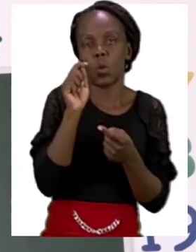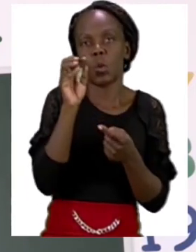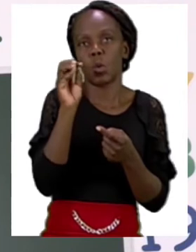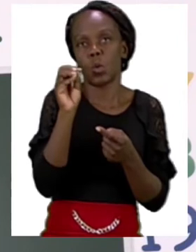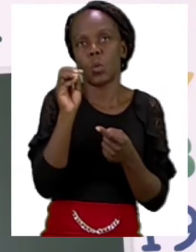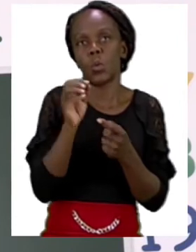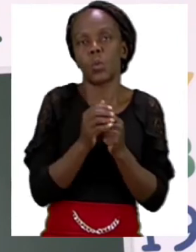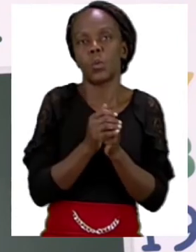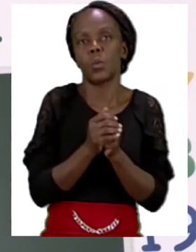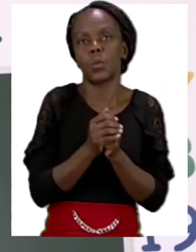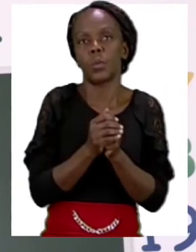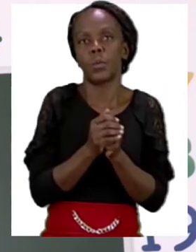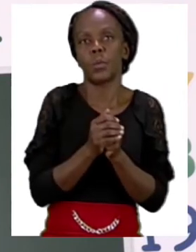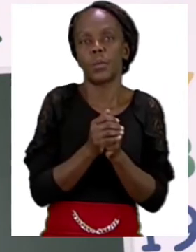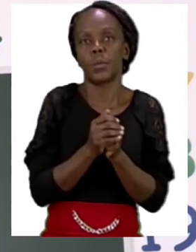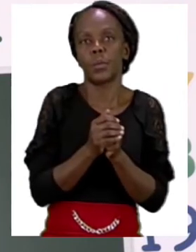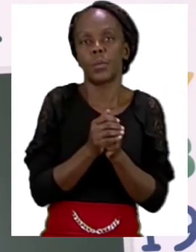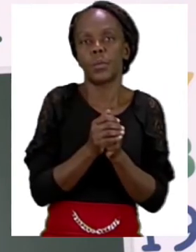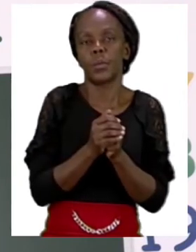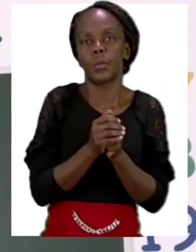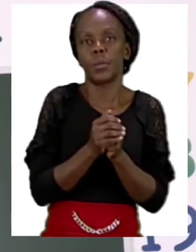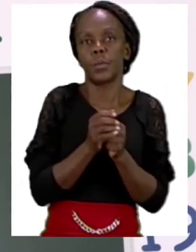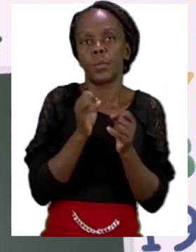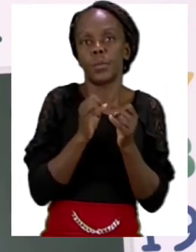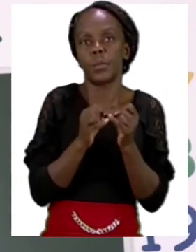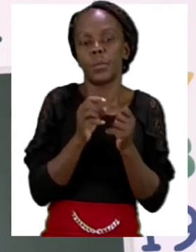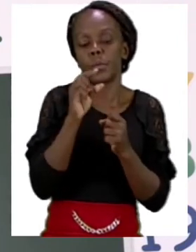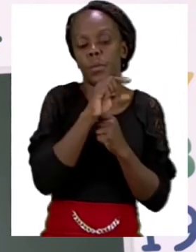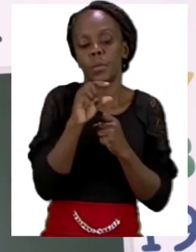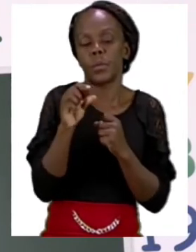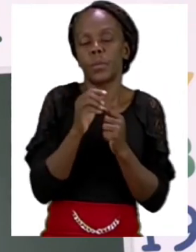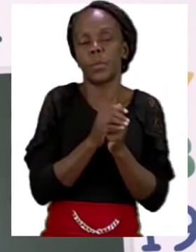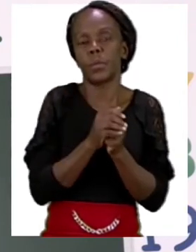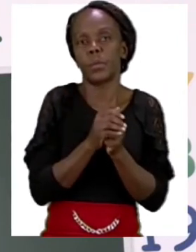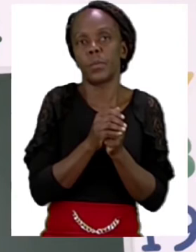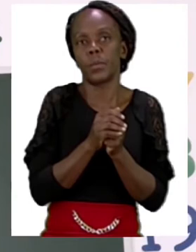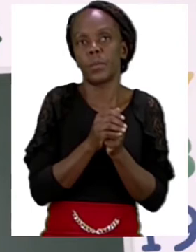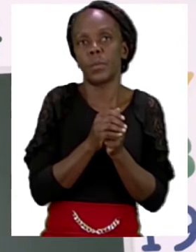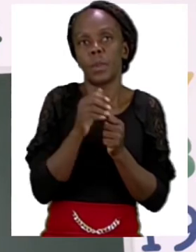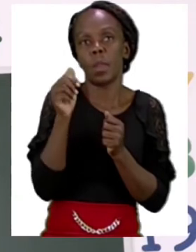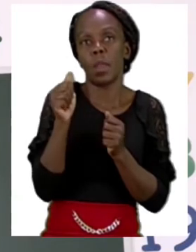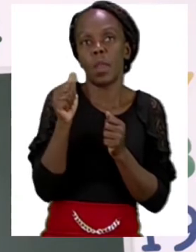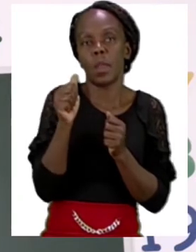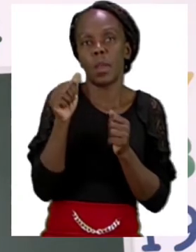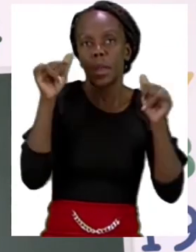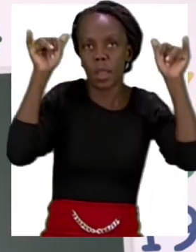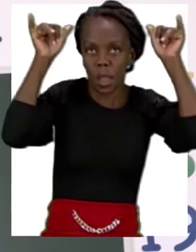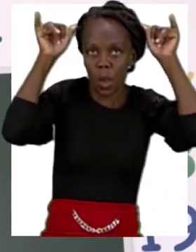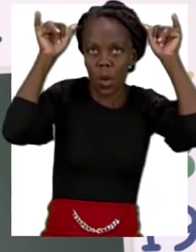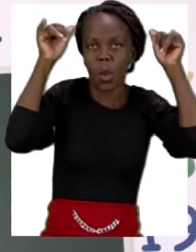two. Then the last one says, a cow